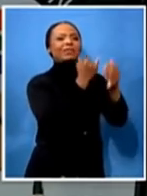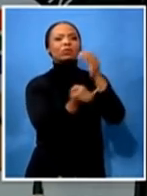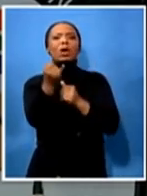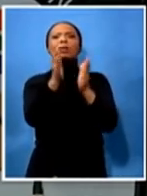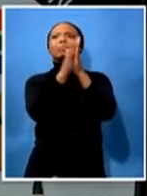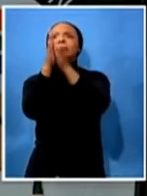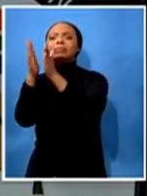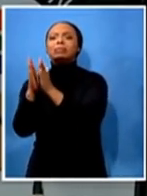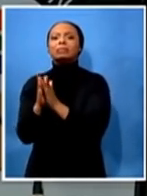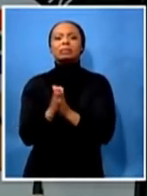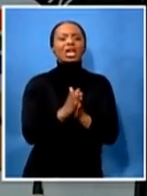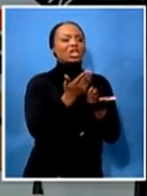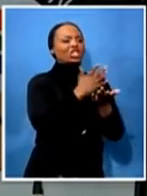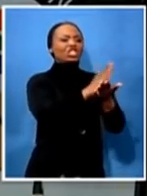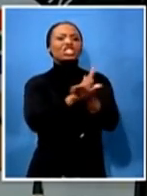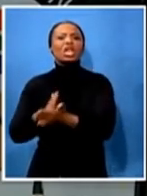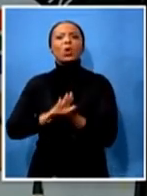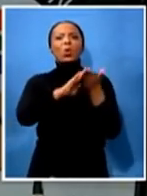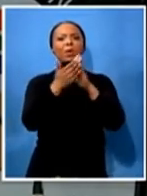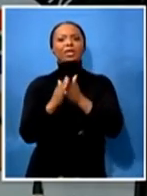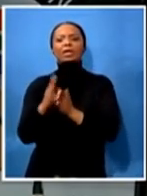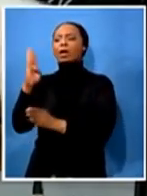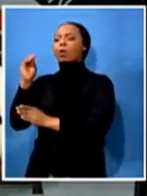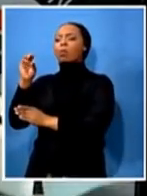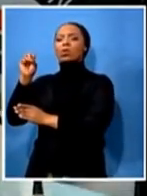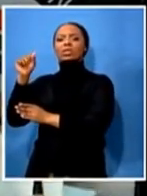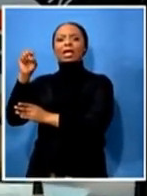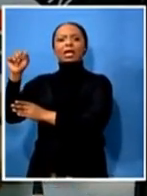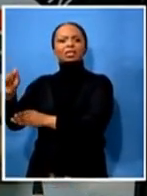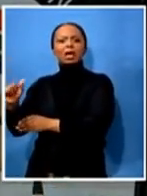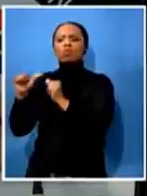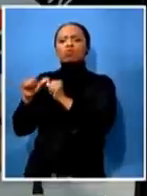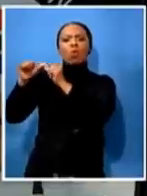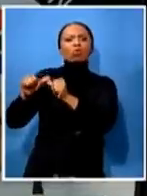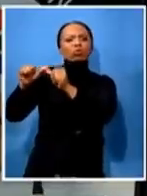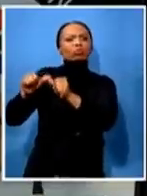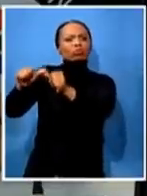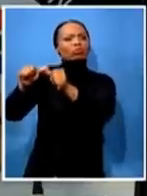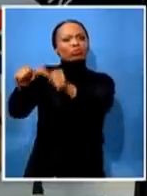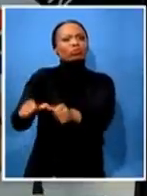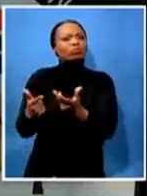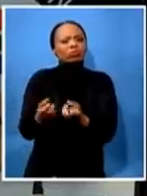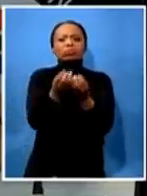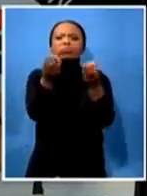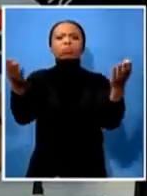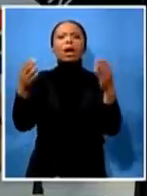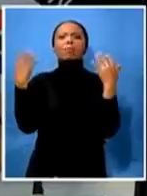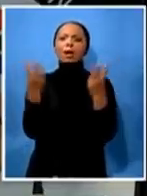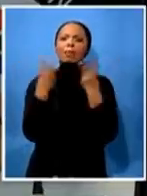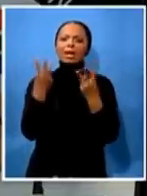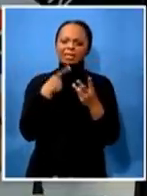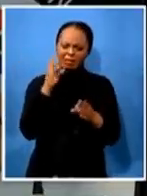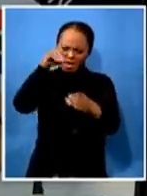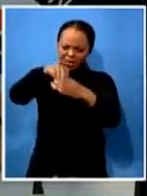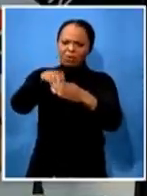busasa was no exception and it continues to be no exception i'm still involved in charity work not even